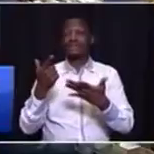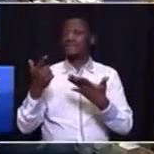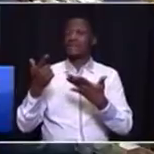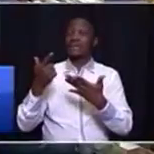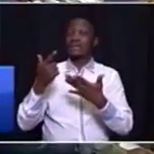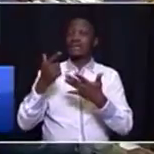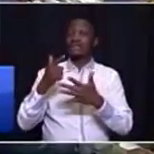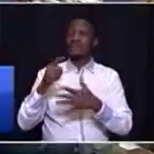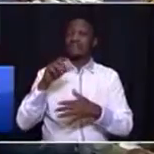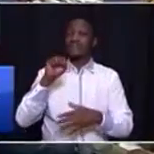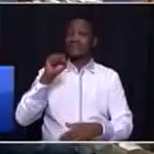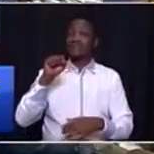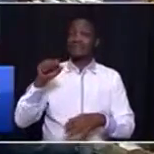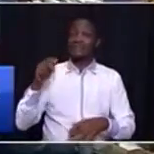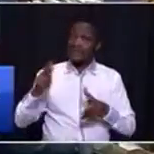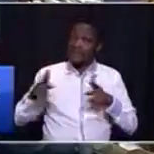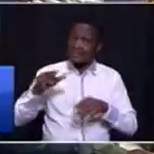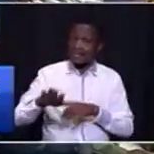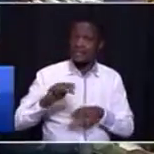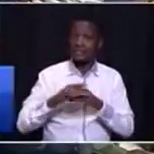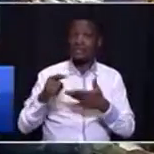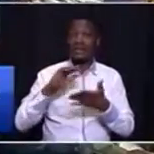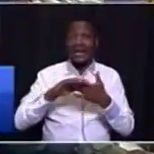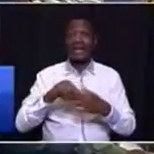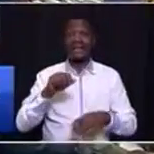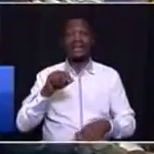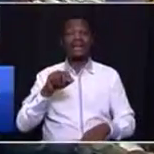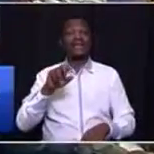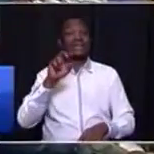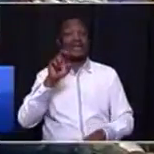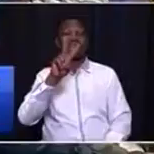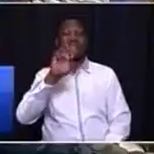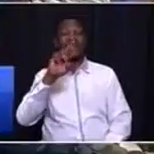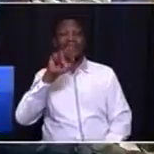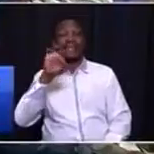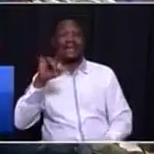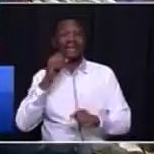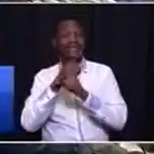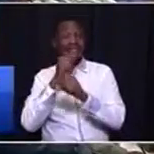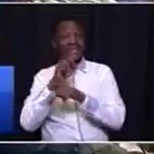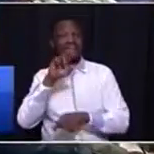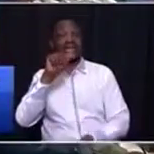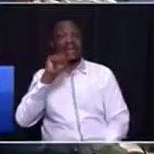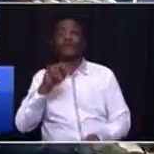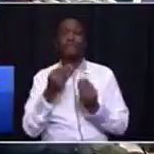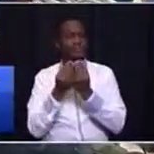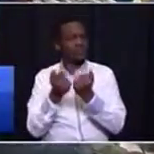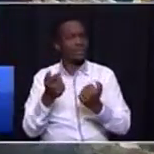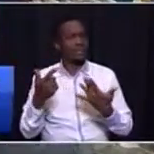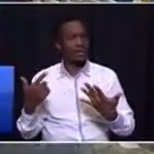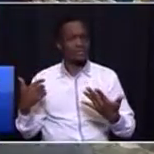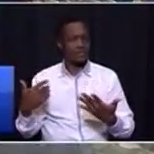node and I want to add, the Free Energy Taxi Rang must be sorted out so that